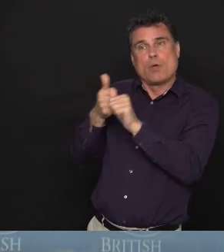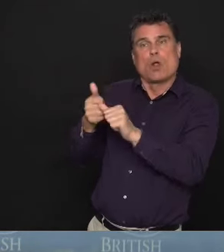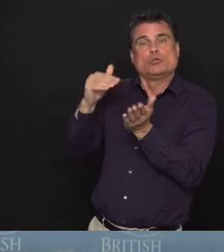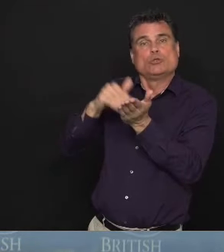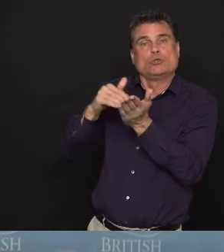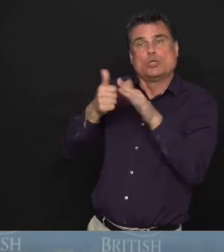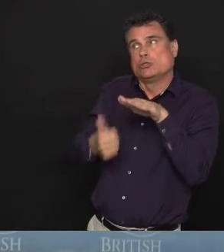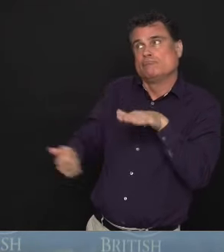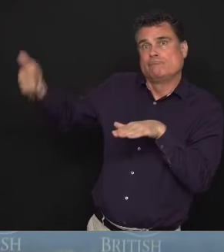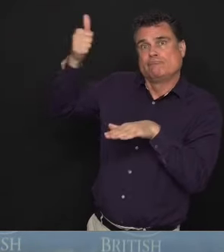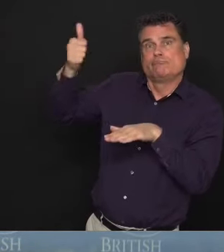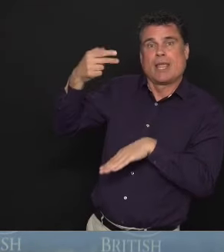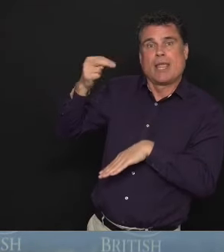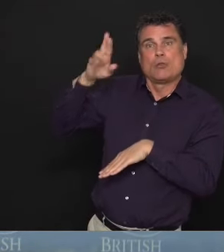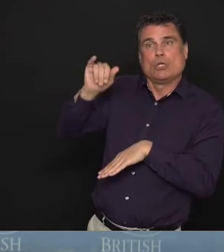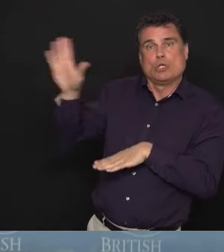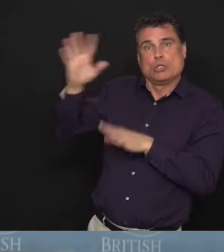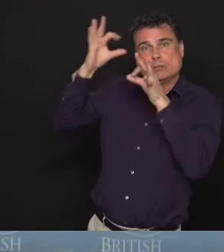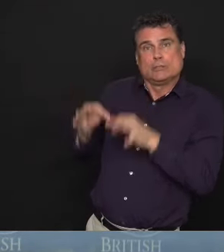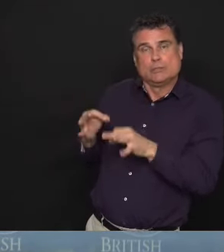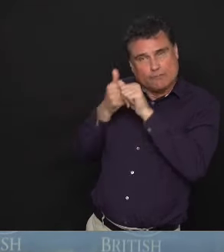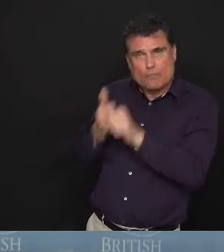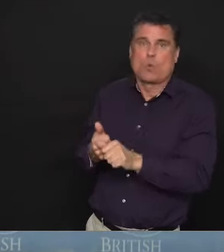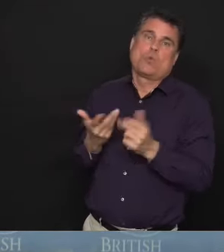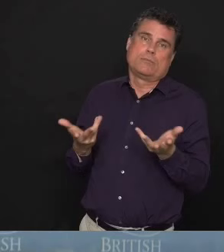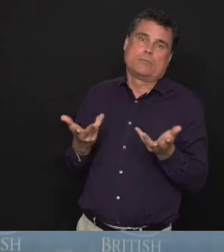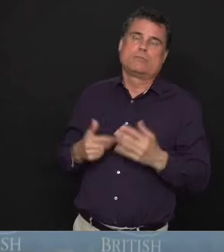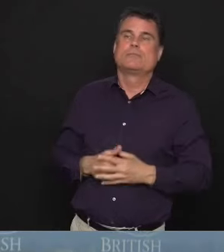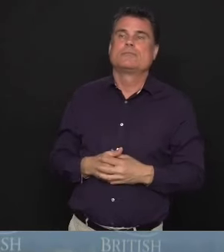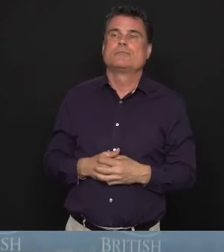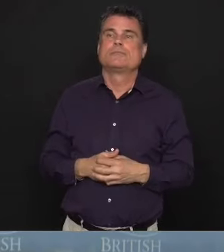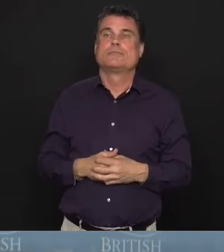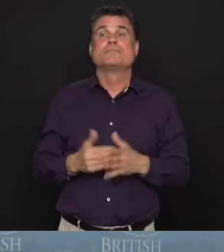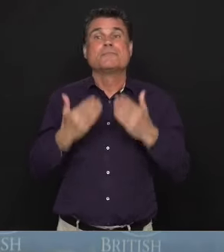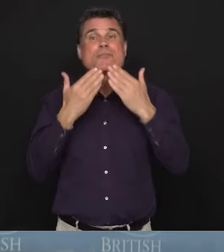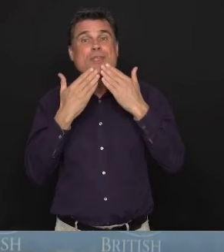you. this brings us to the end of the press conference. Thank you all for joining.